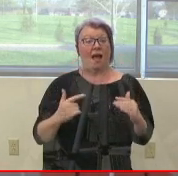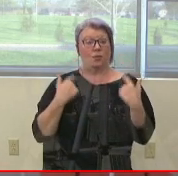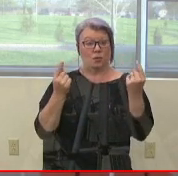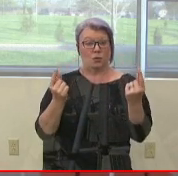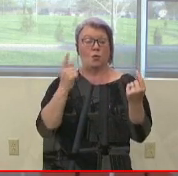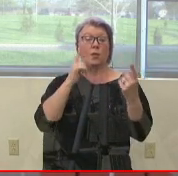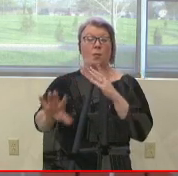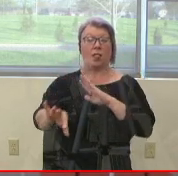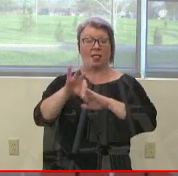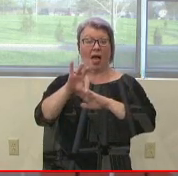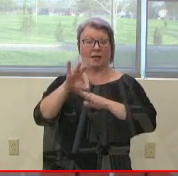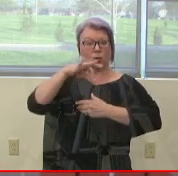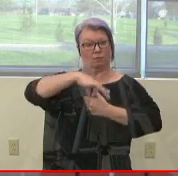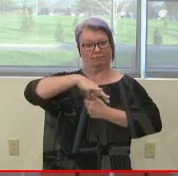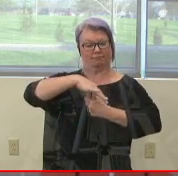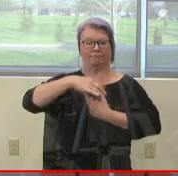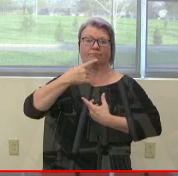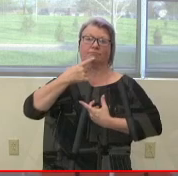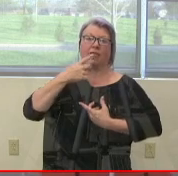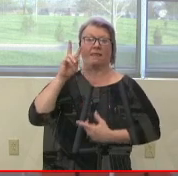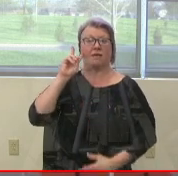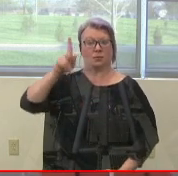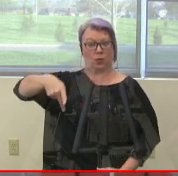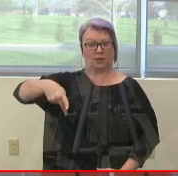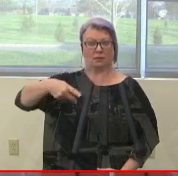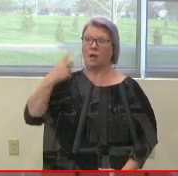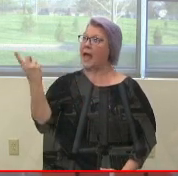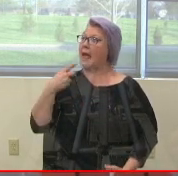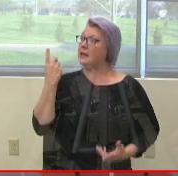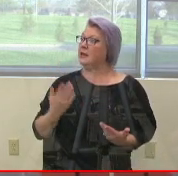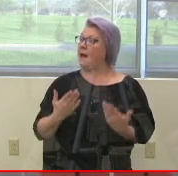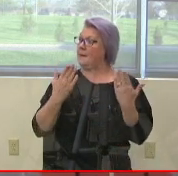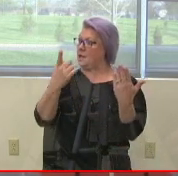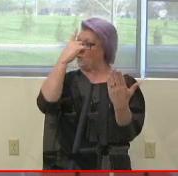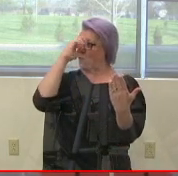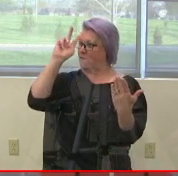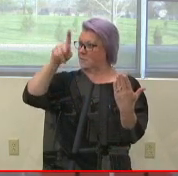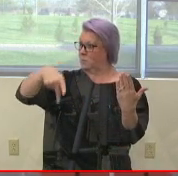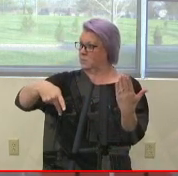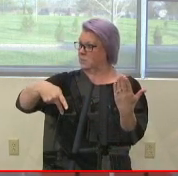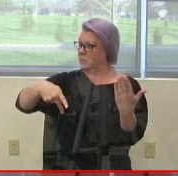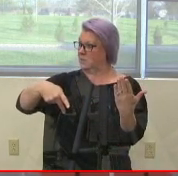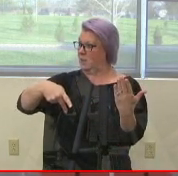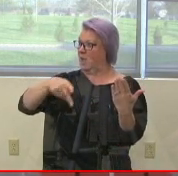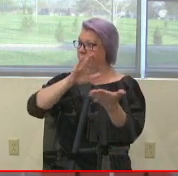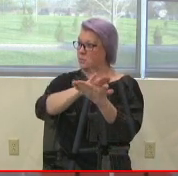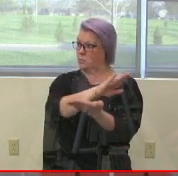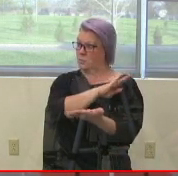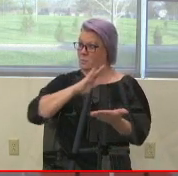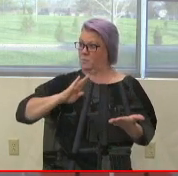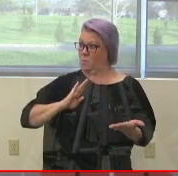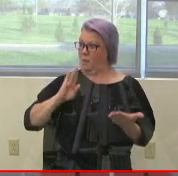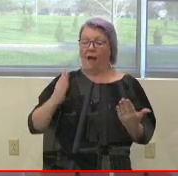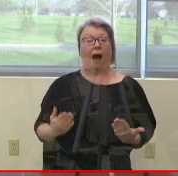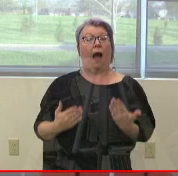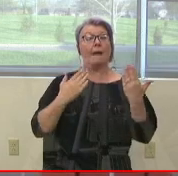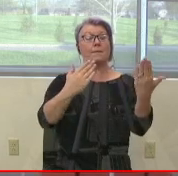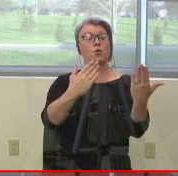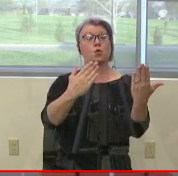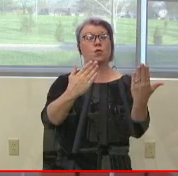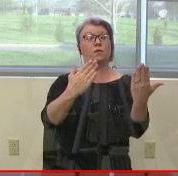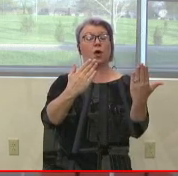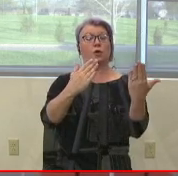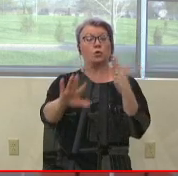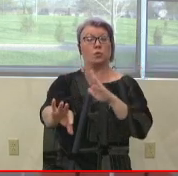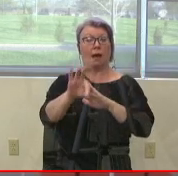So are there any nominations for the office of vice president of the school board? I move to nominate Deborah Hopper as vice